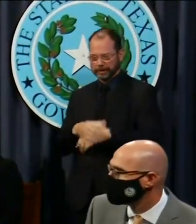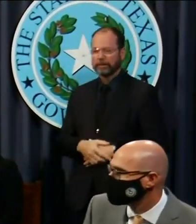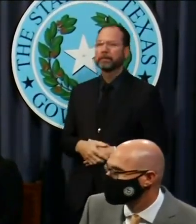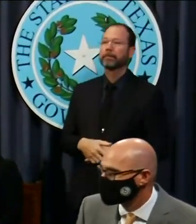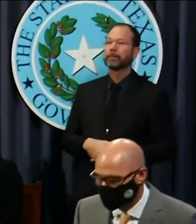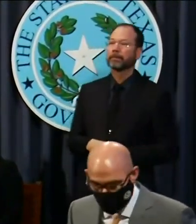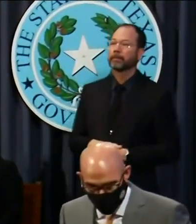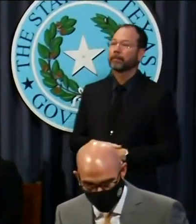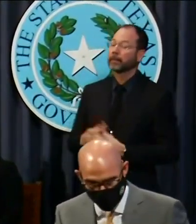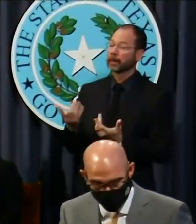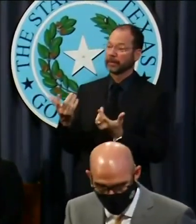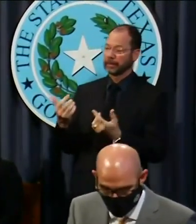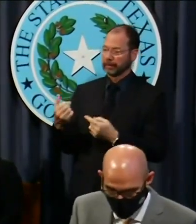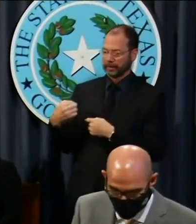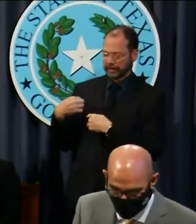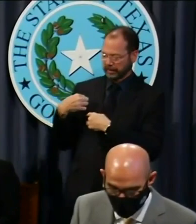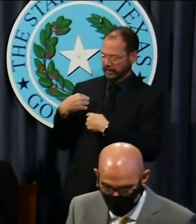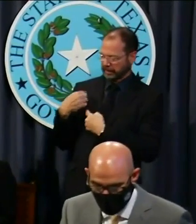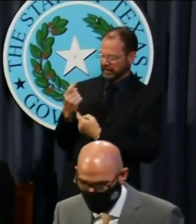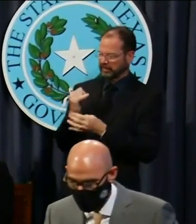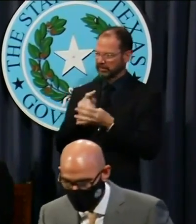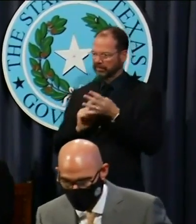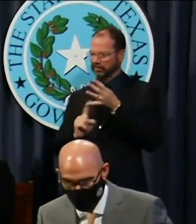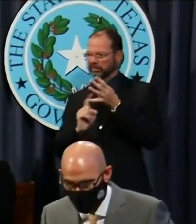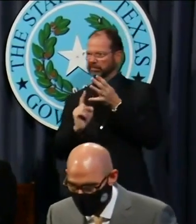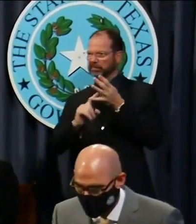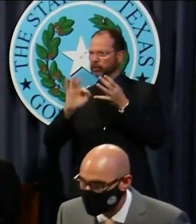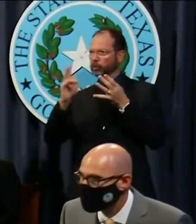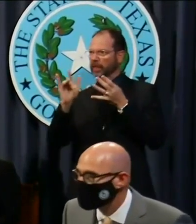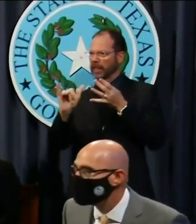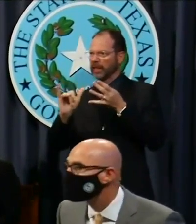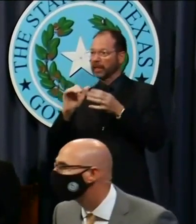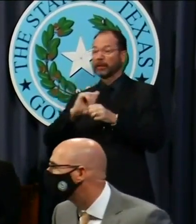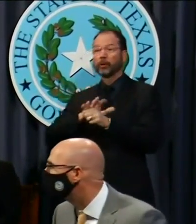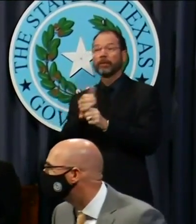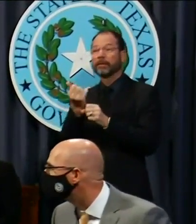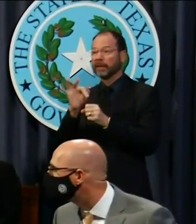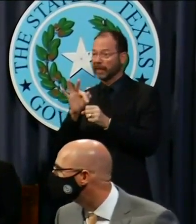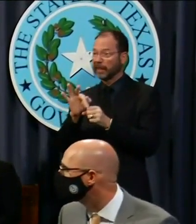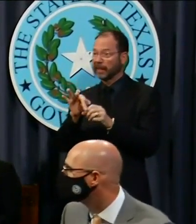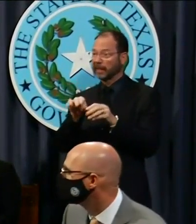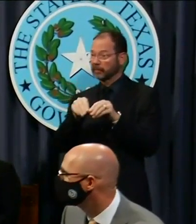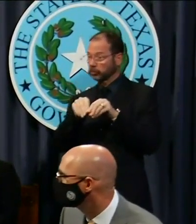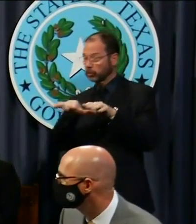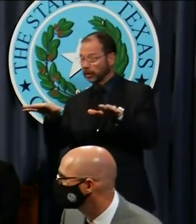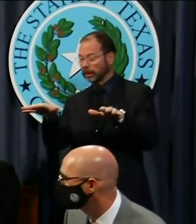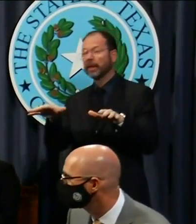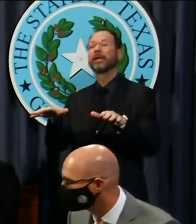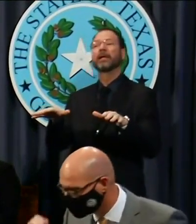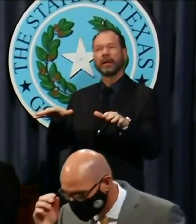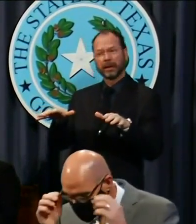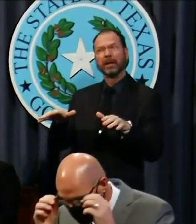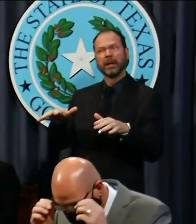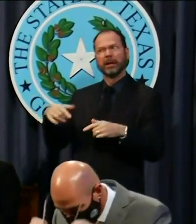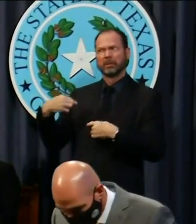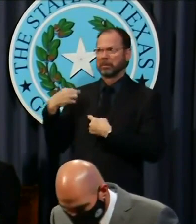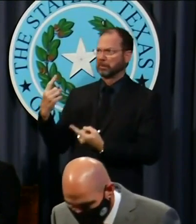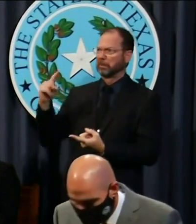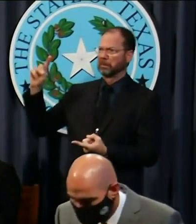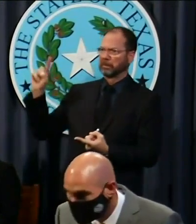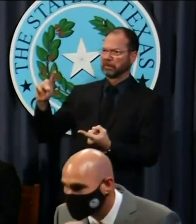Since late July, the spread of COVID-19 has steadily and significantly declined.